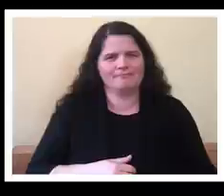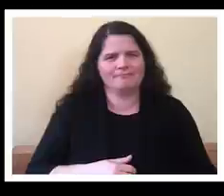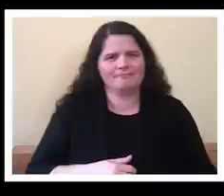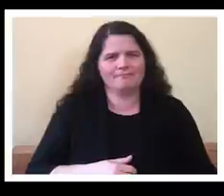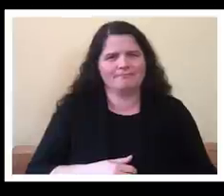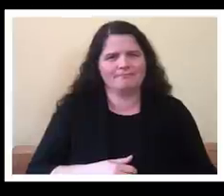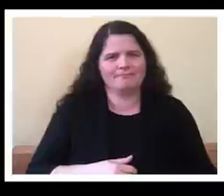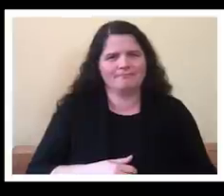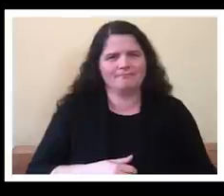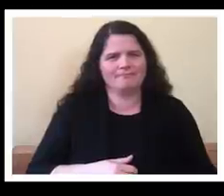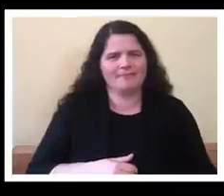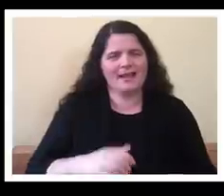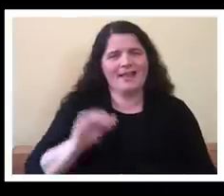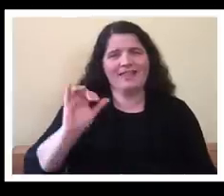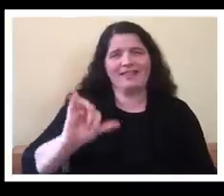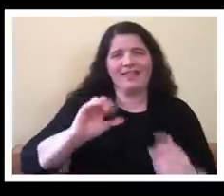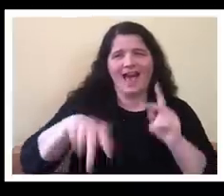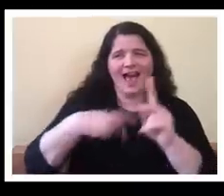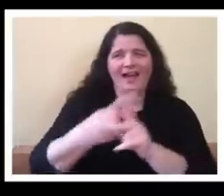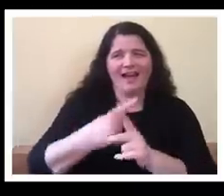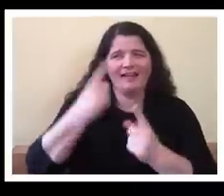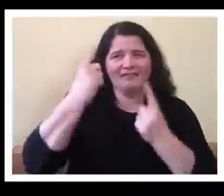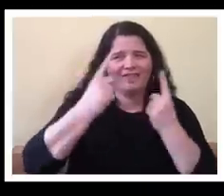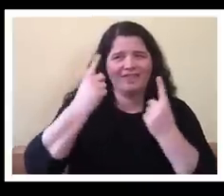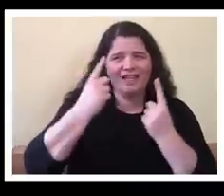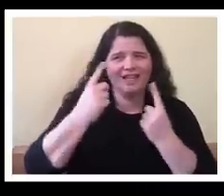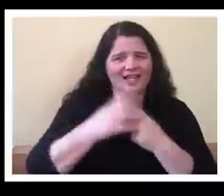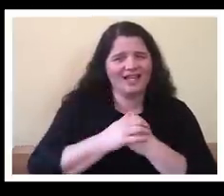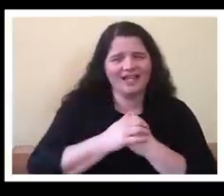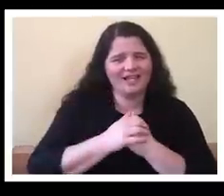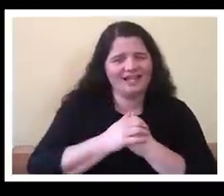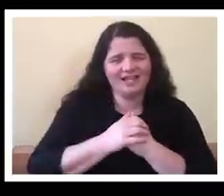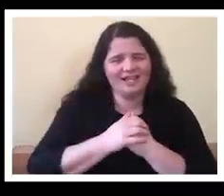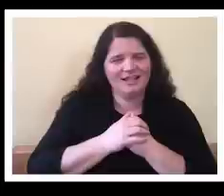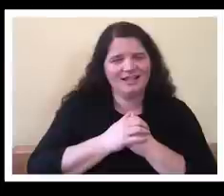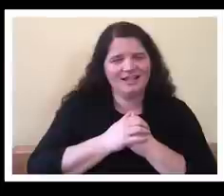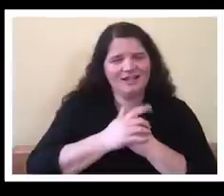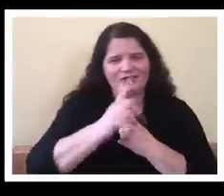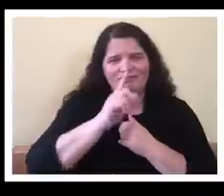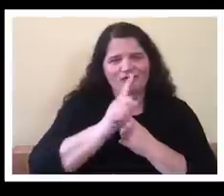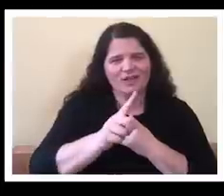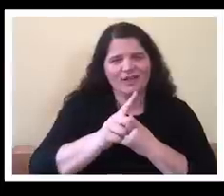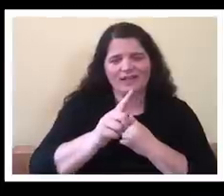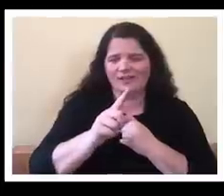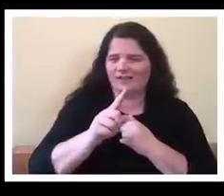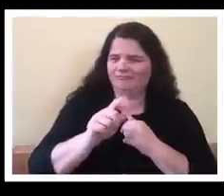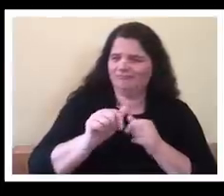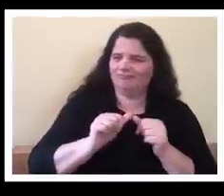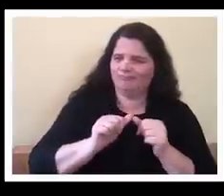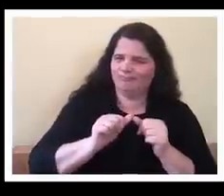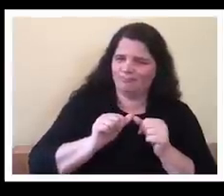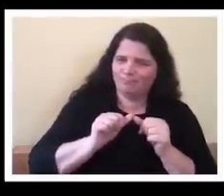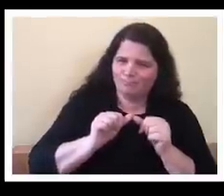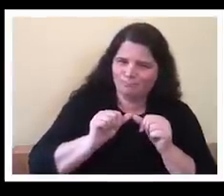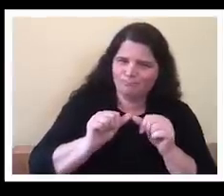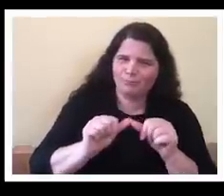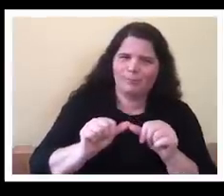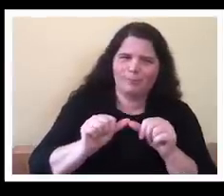same thing perpetuates the